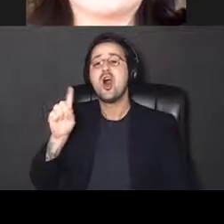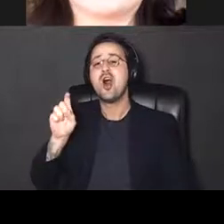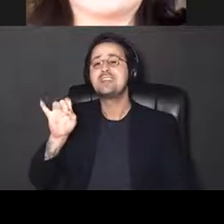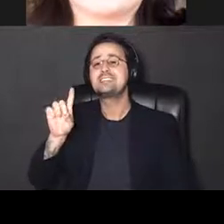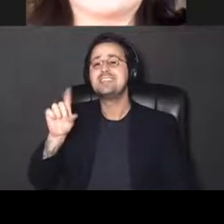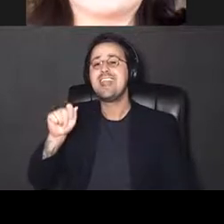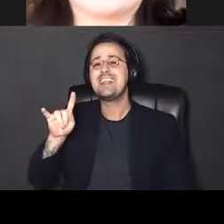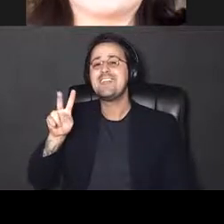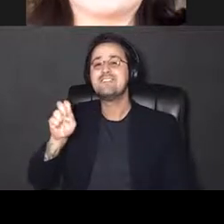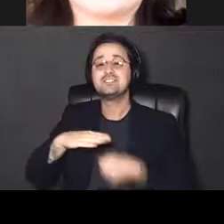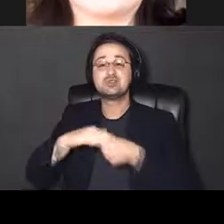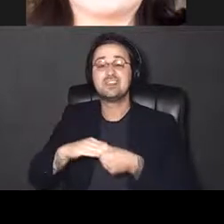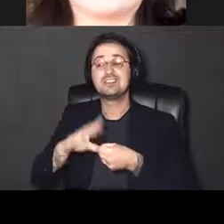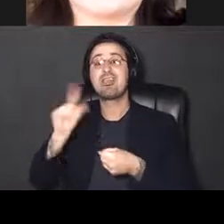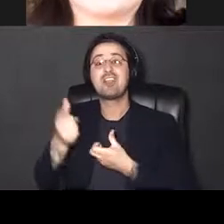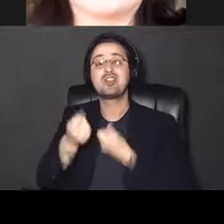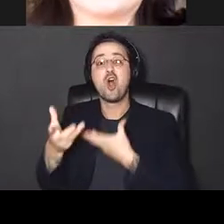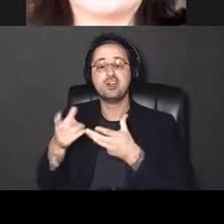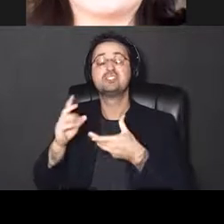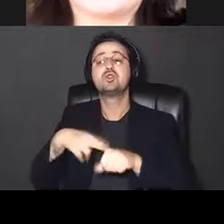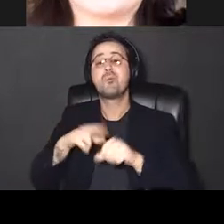ultimately lead to neuronal cell death.